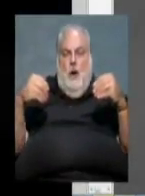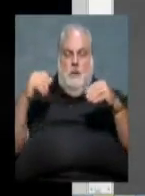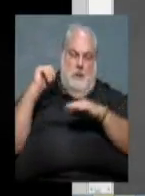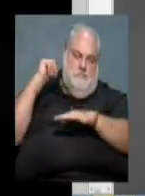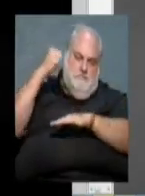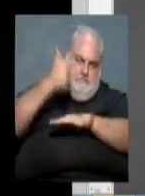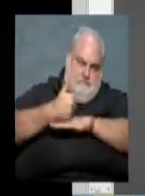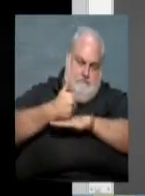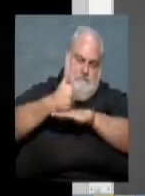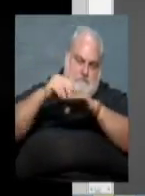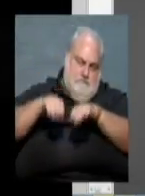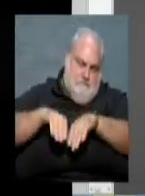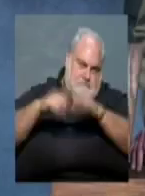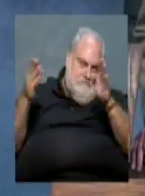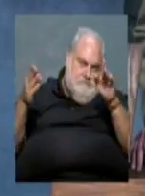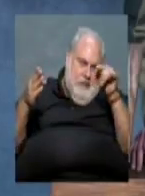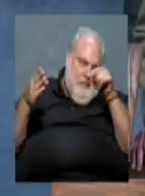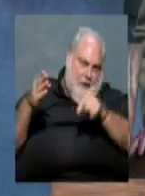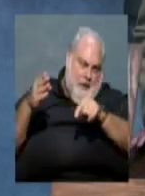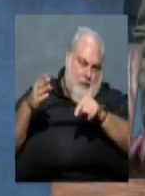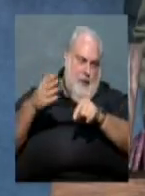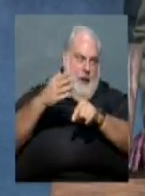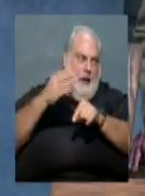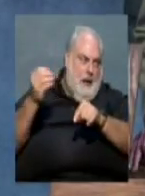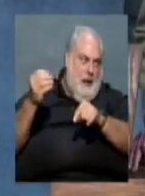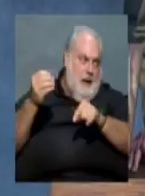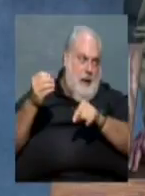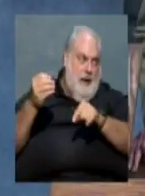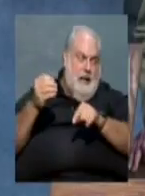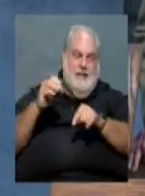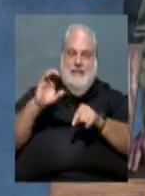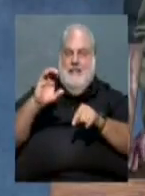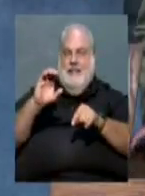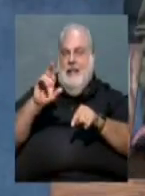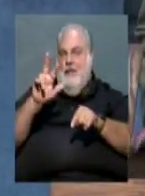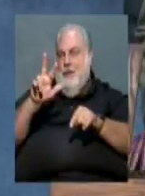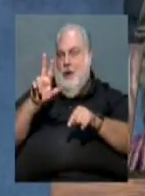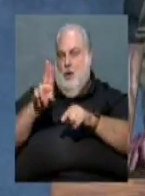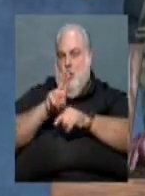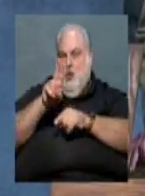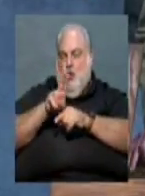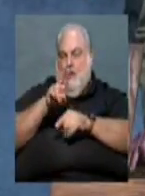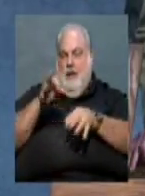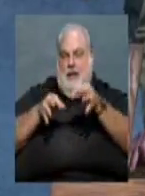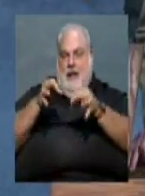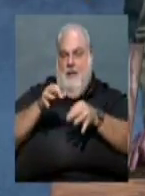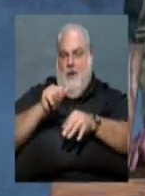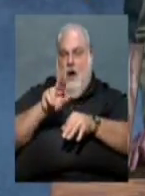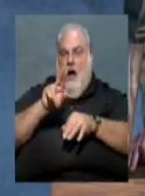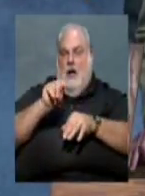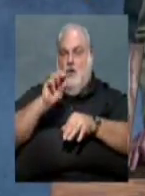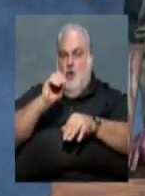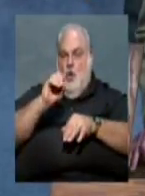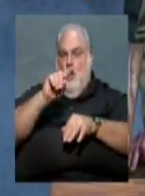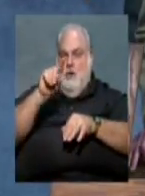then C3 uses if auto zone doesn't happen.